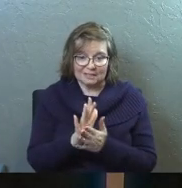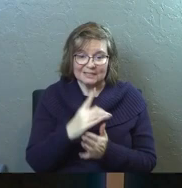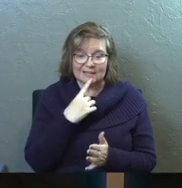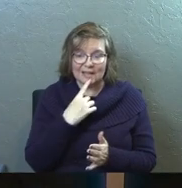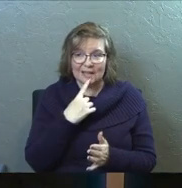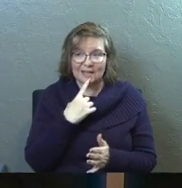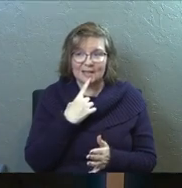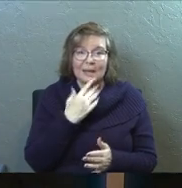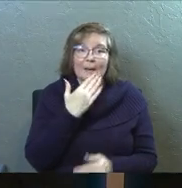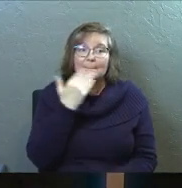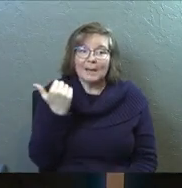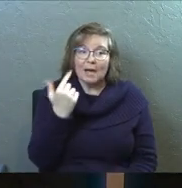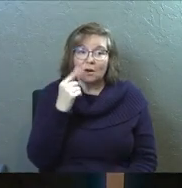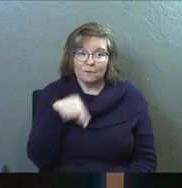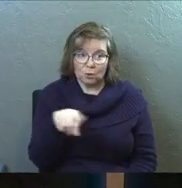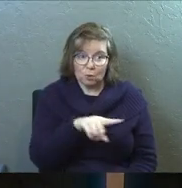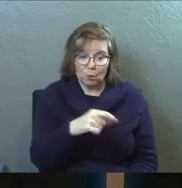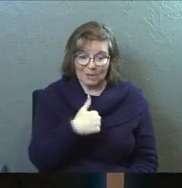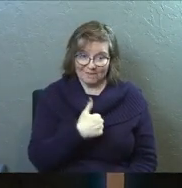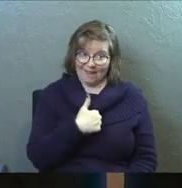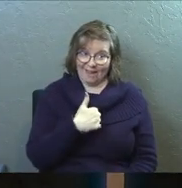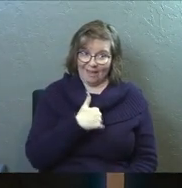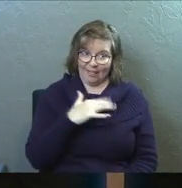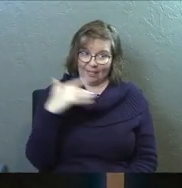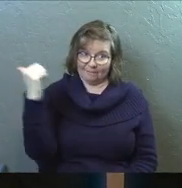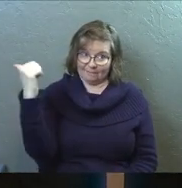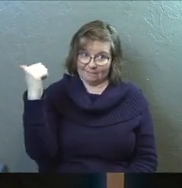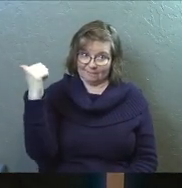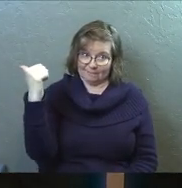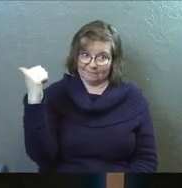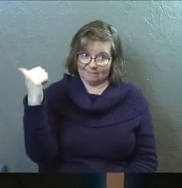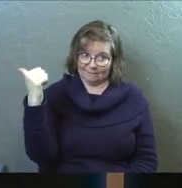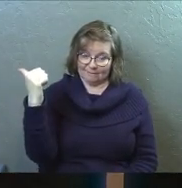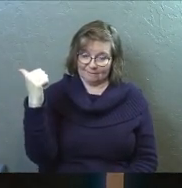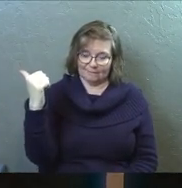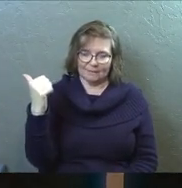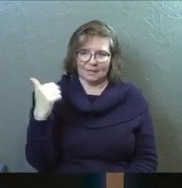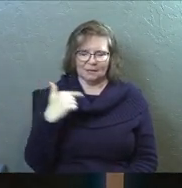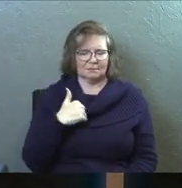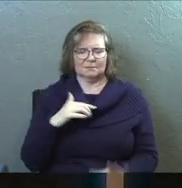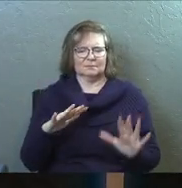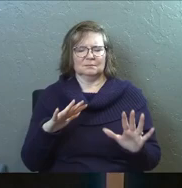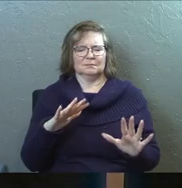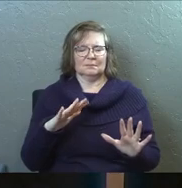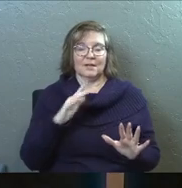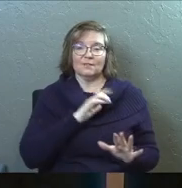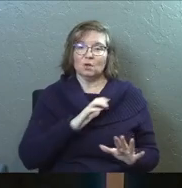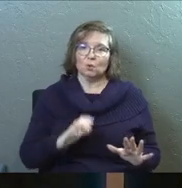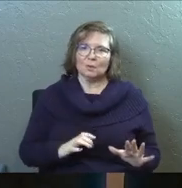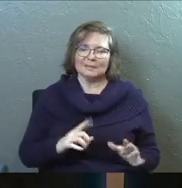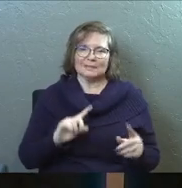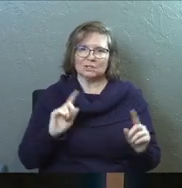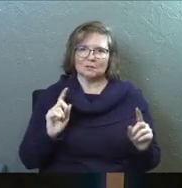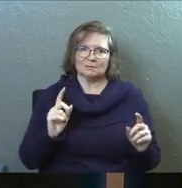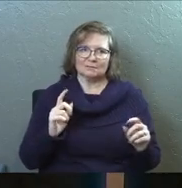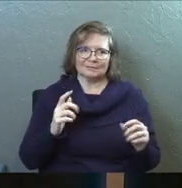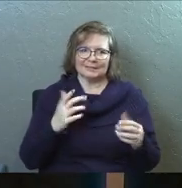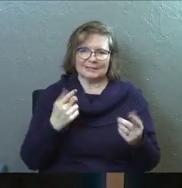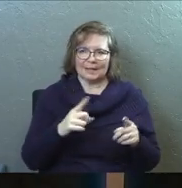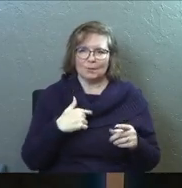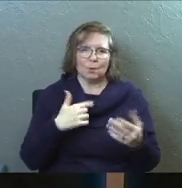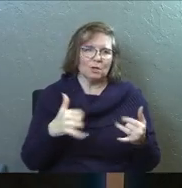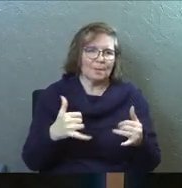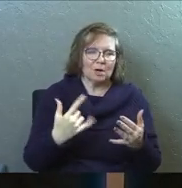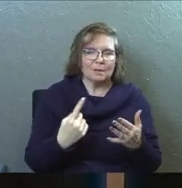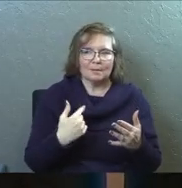Jesus says, it's better for you if I go. And I feel like in Christian circles, this happens a lot. We're out on the